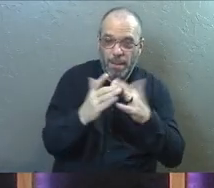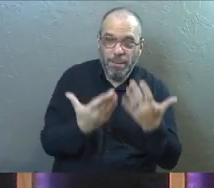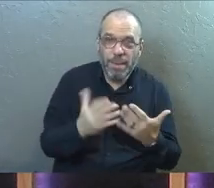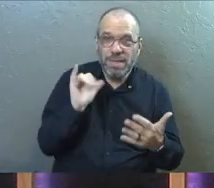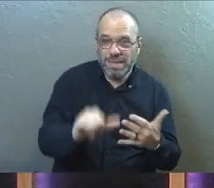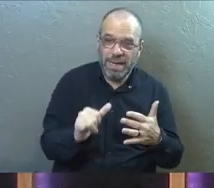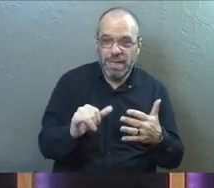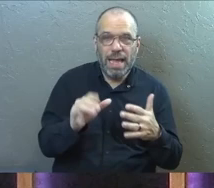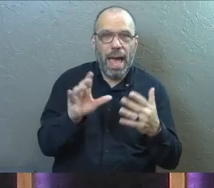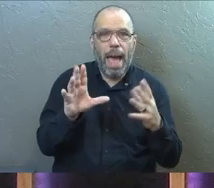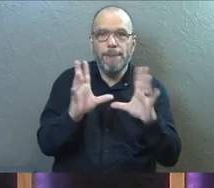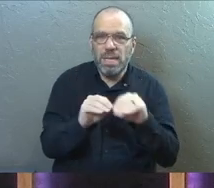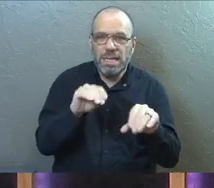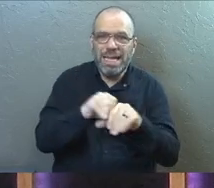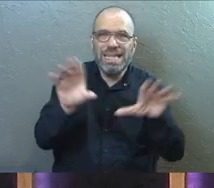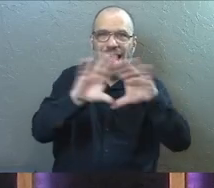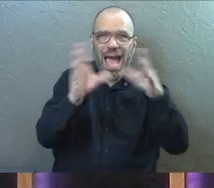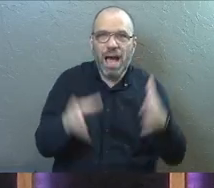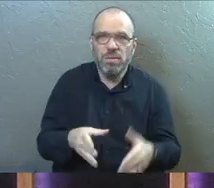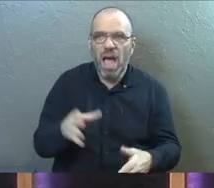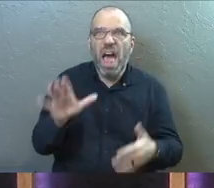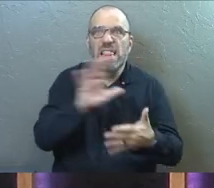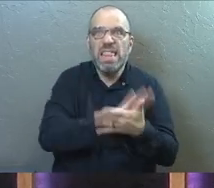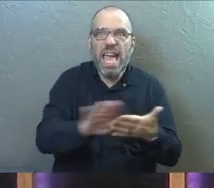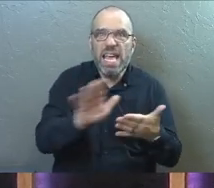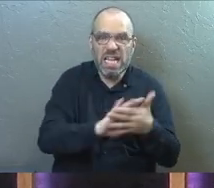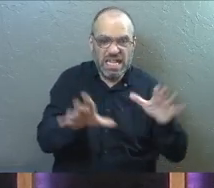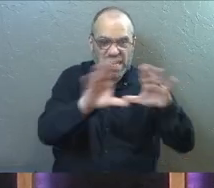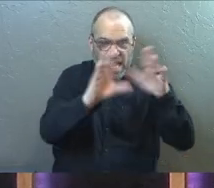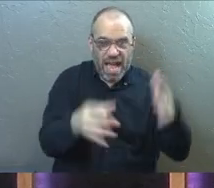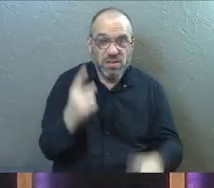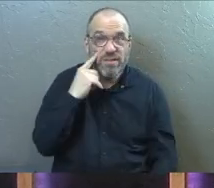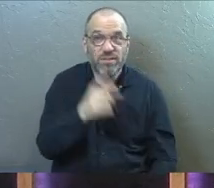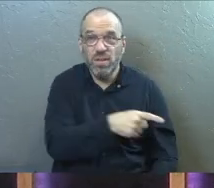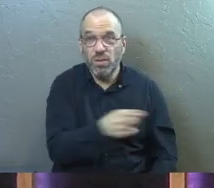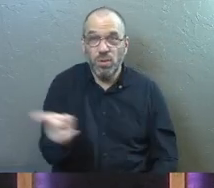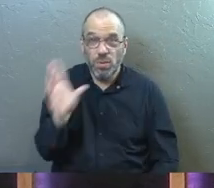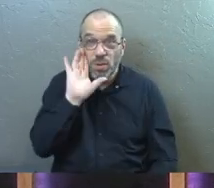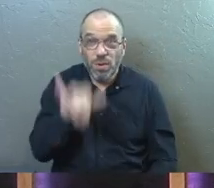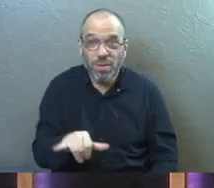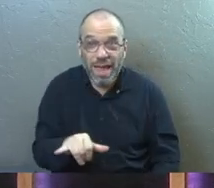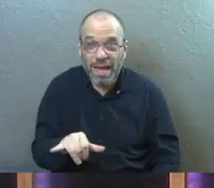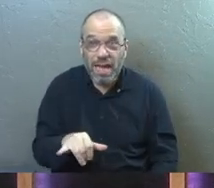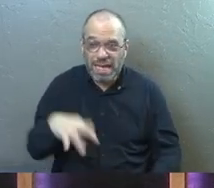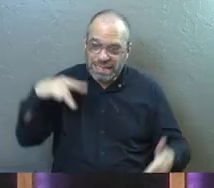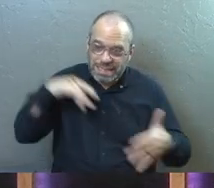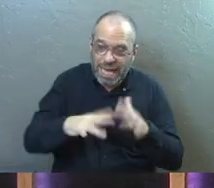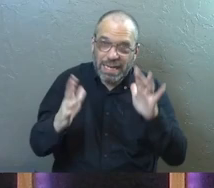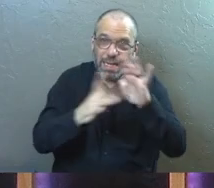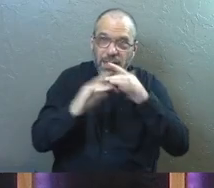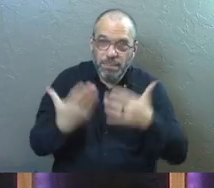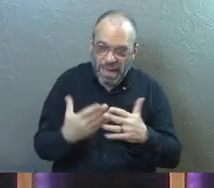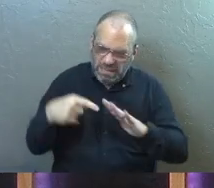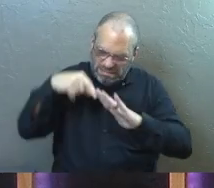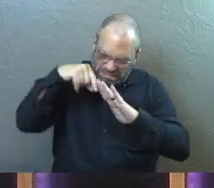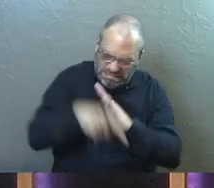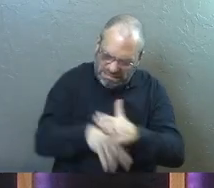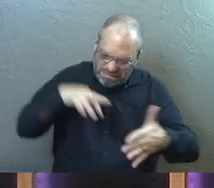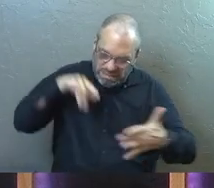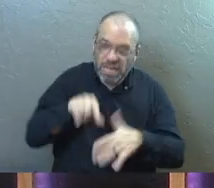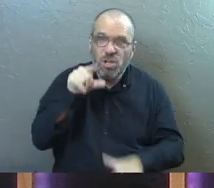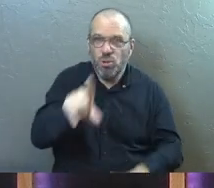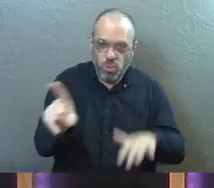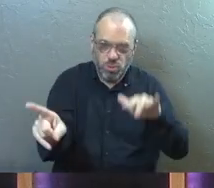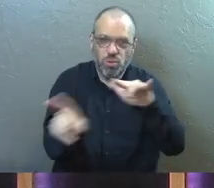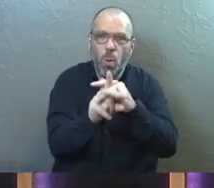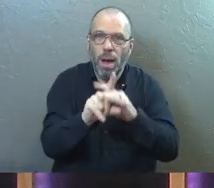study groups that meet in their house every single week. Do you know they clean their house just for you and they study God's word deeply so that